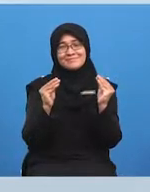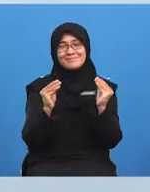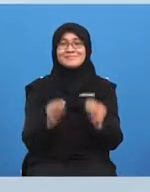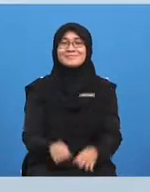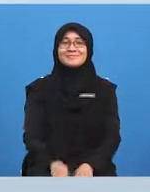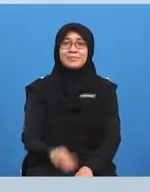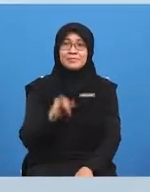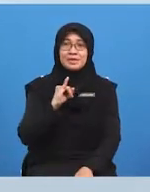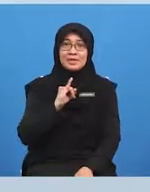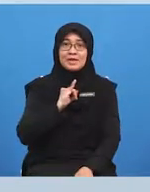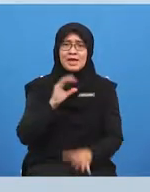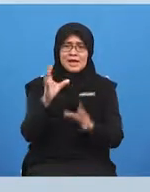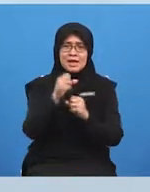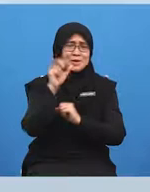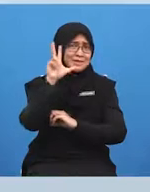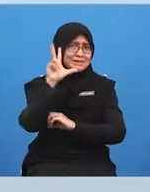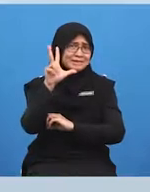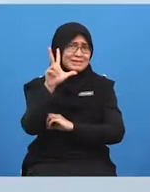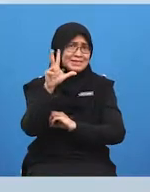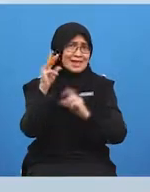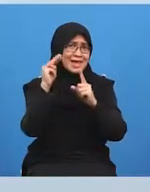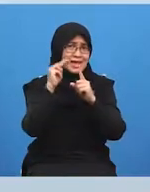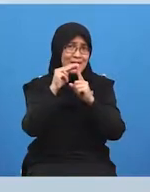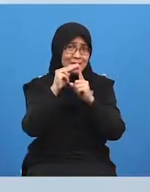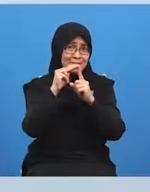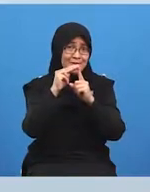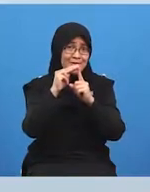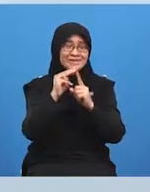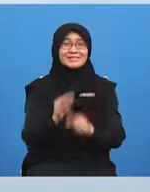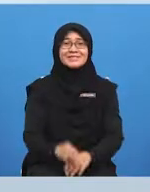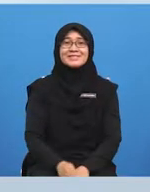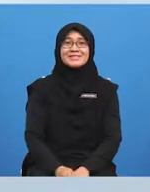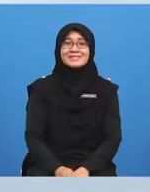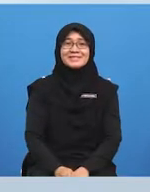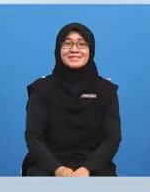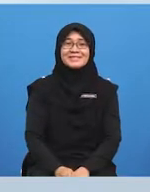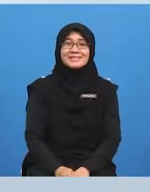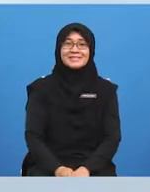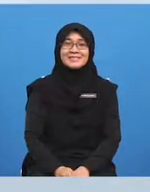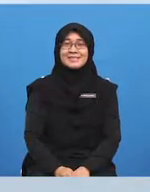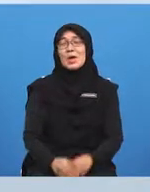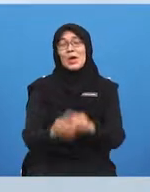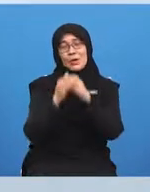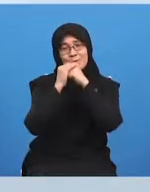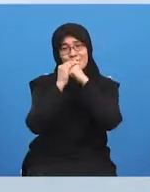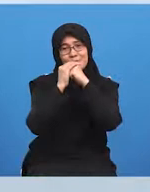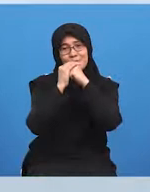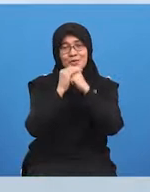i got three points i last one doesn't count oh congratulations